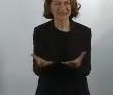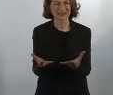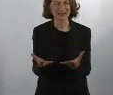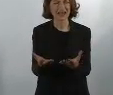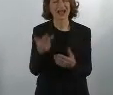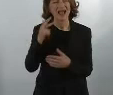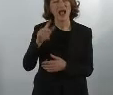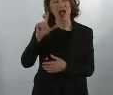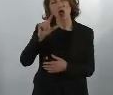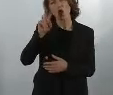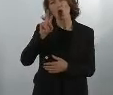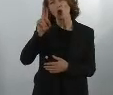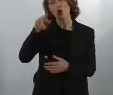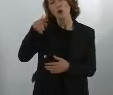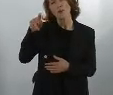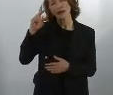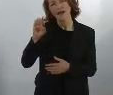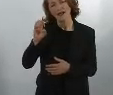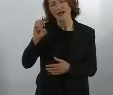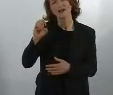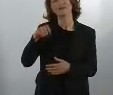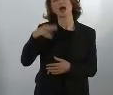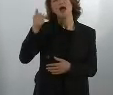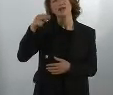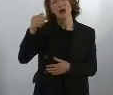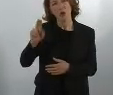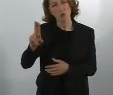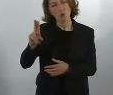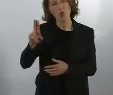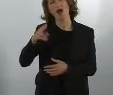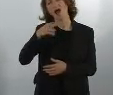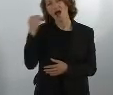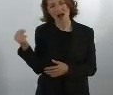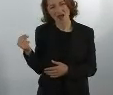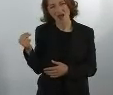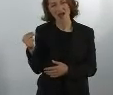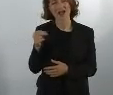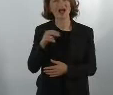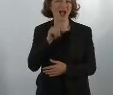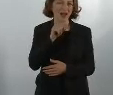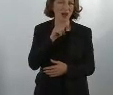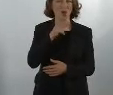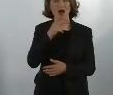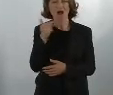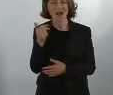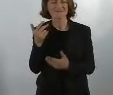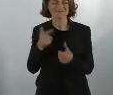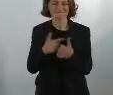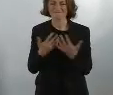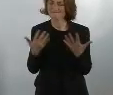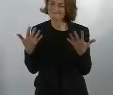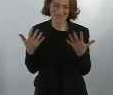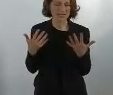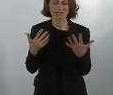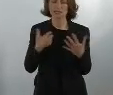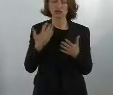in particular, since the devastating events with Mr. Lübke and Halle and Hanau, as